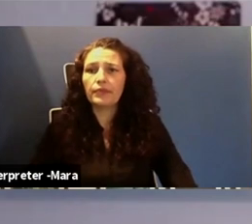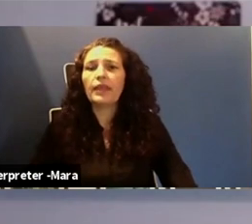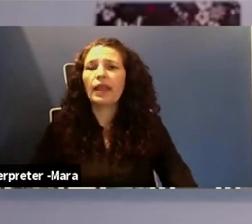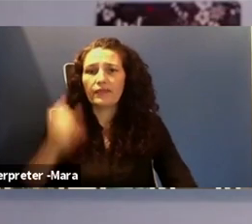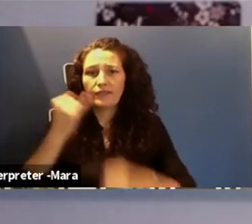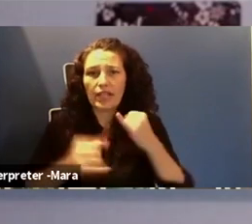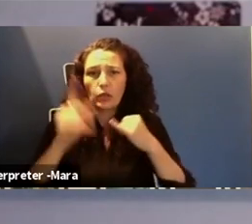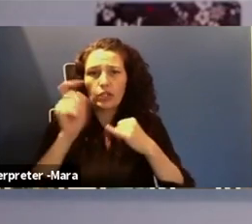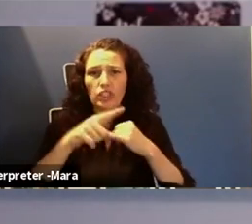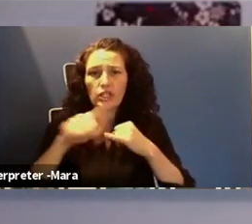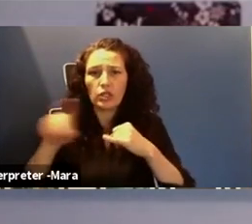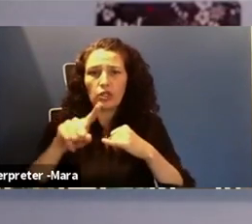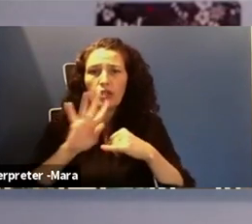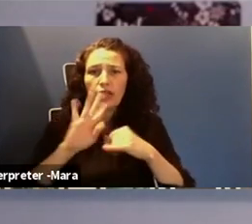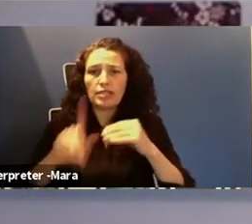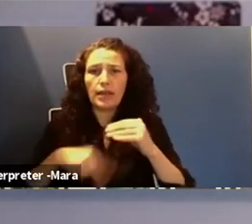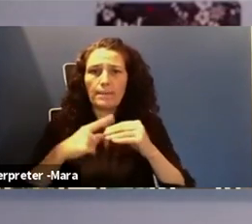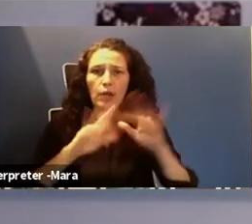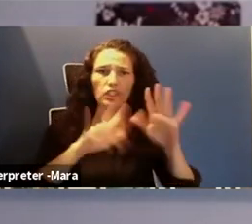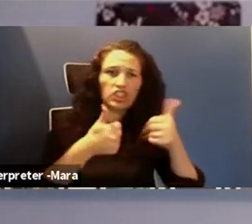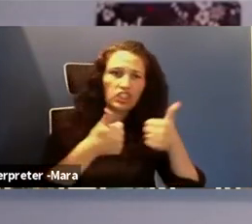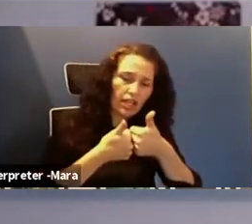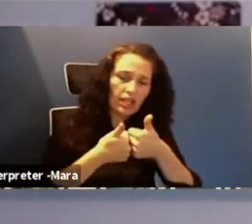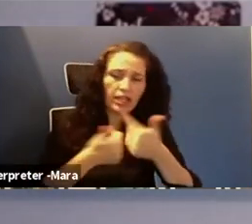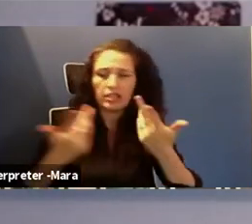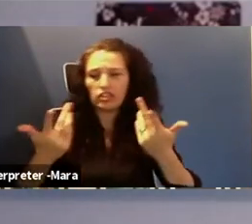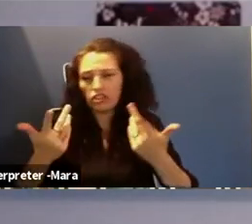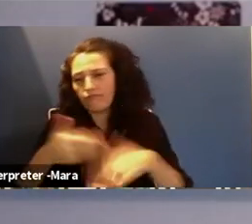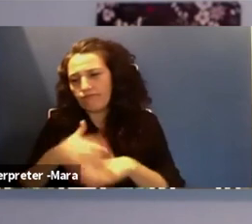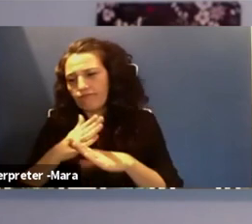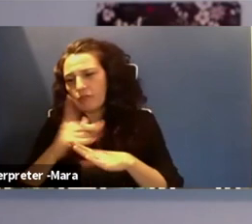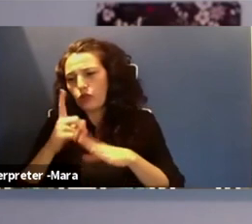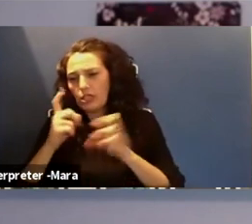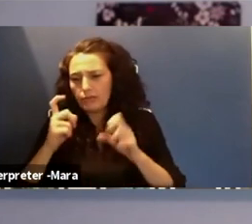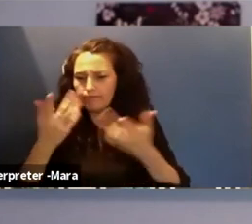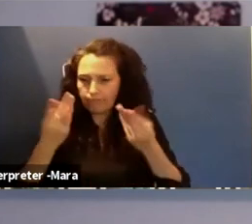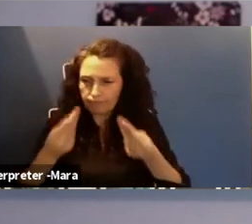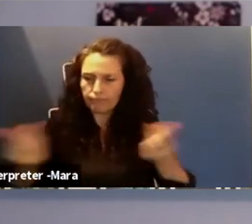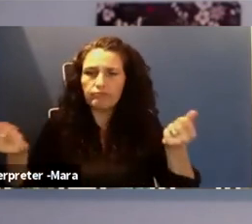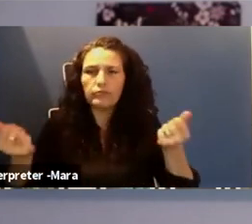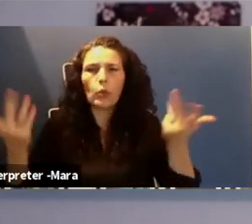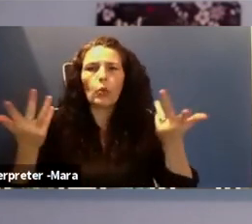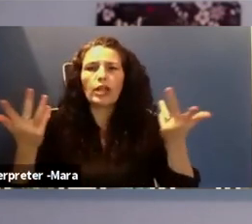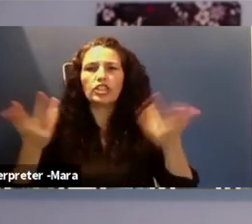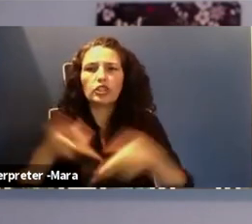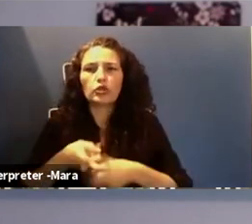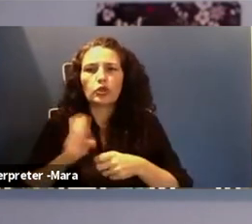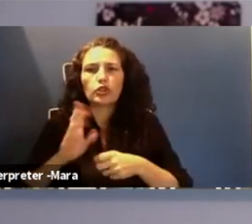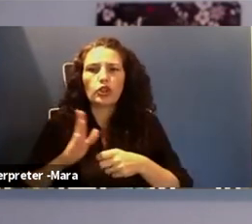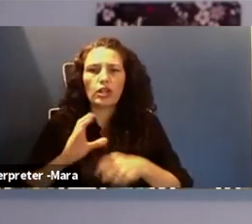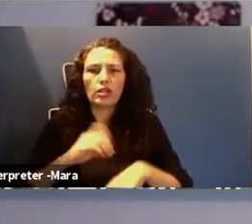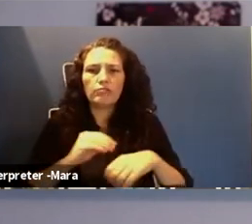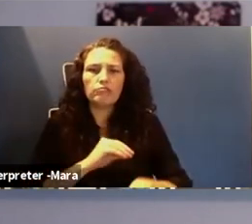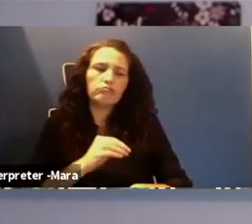you all touched on certain challenges or obstacles you have had to overcome. What is the source of your confidence and drive? And what tips